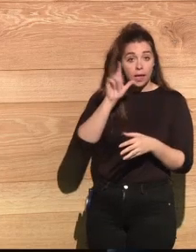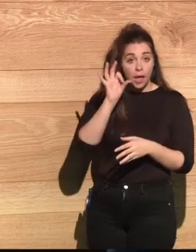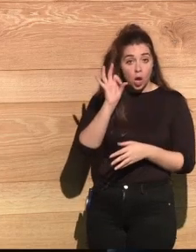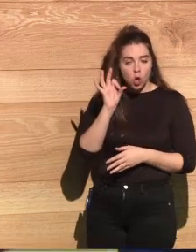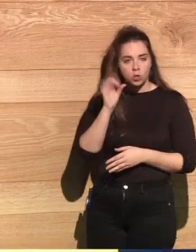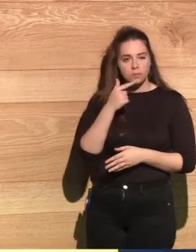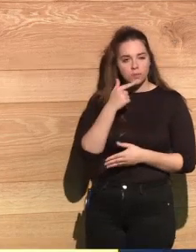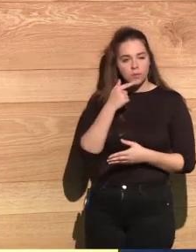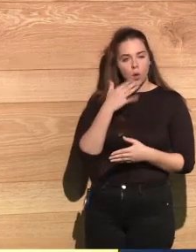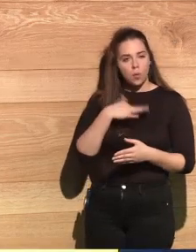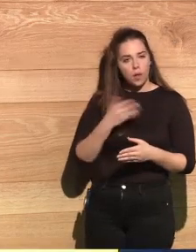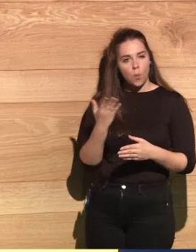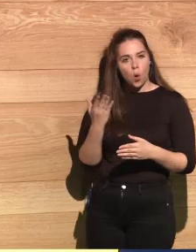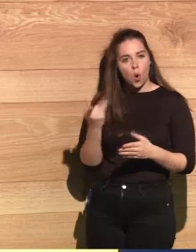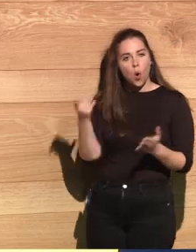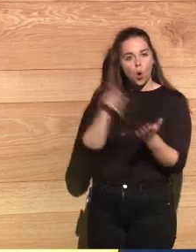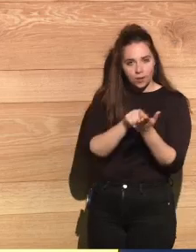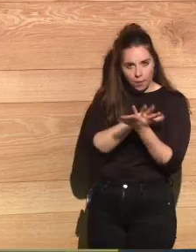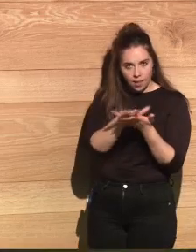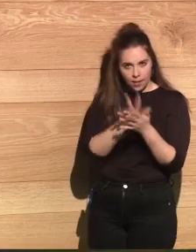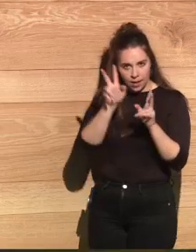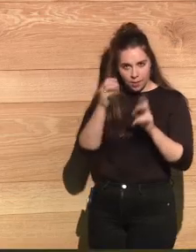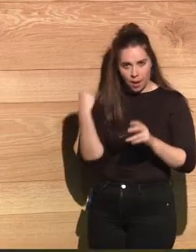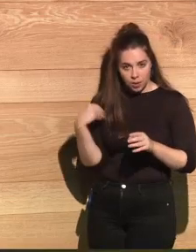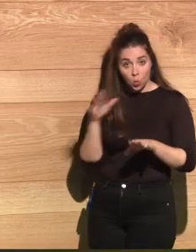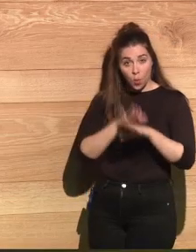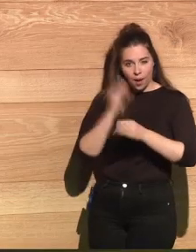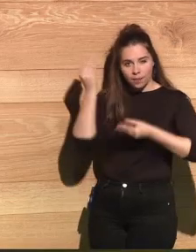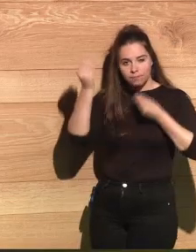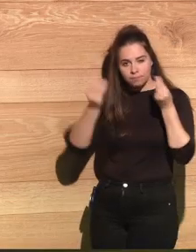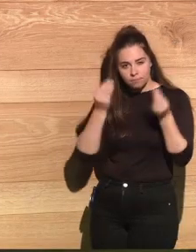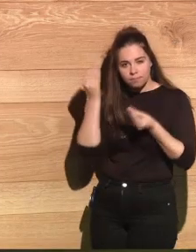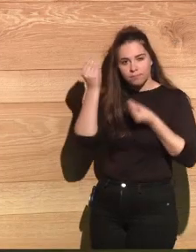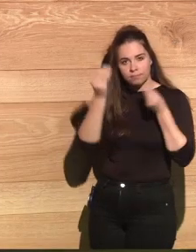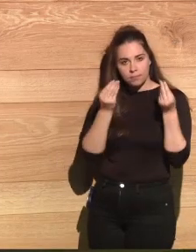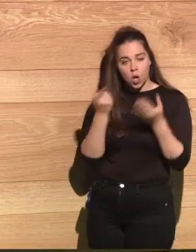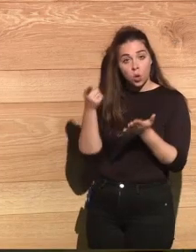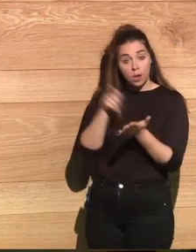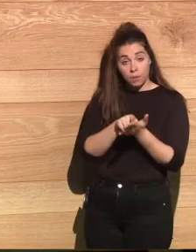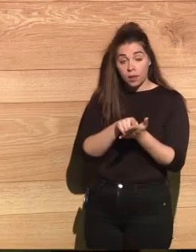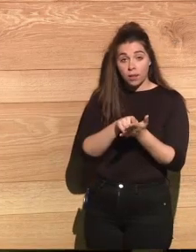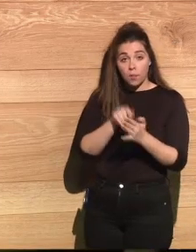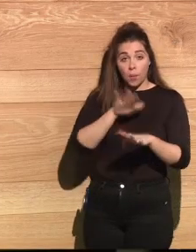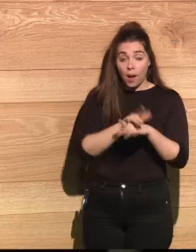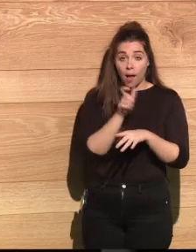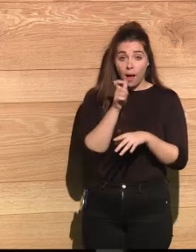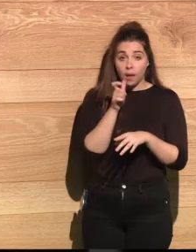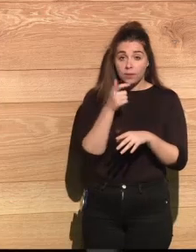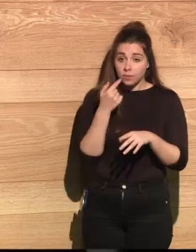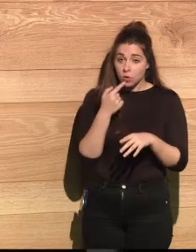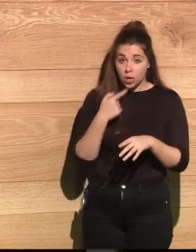We accept the challenge of putting this topic back in our debate and our conversation and